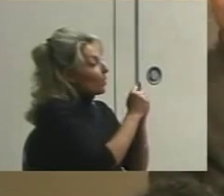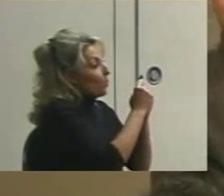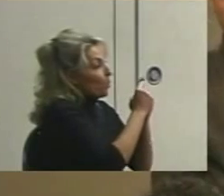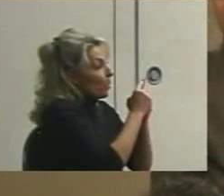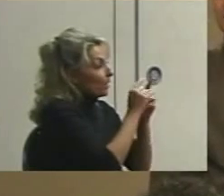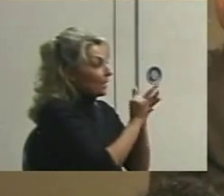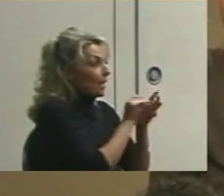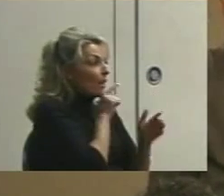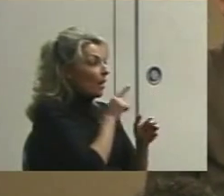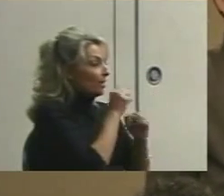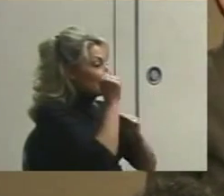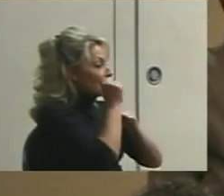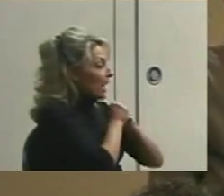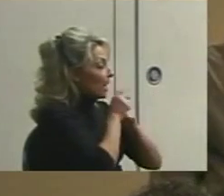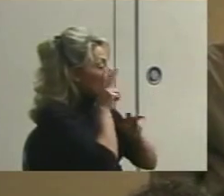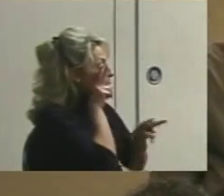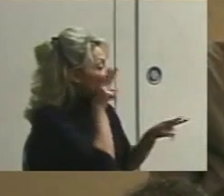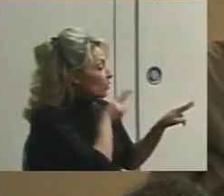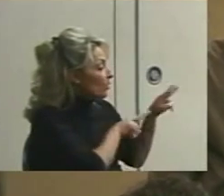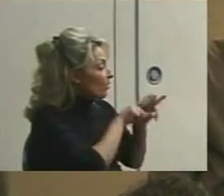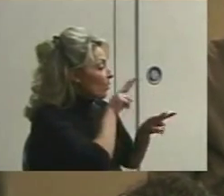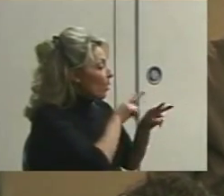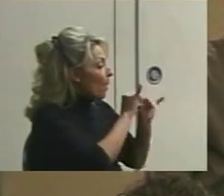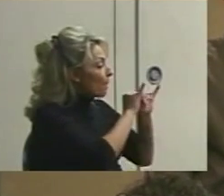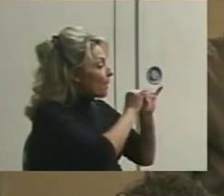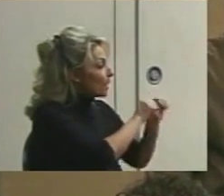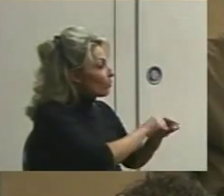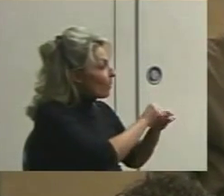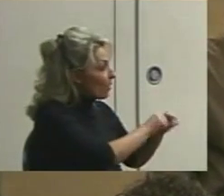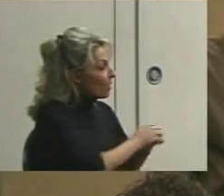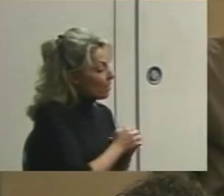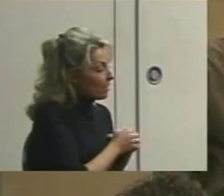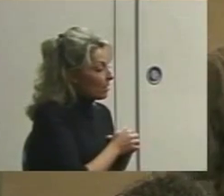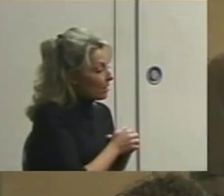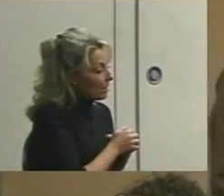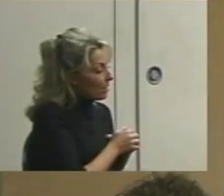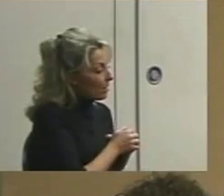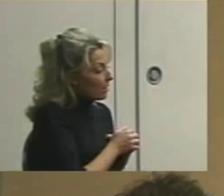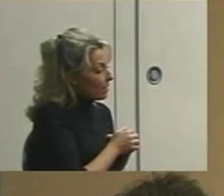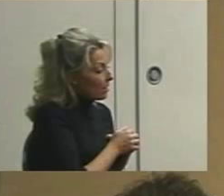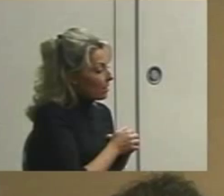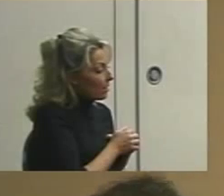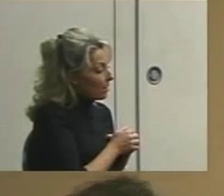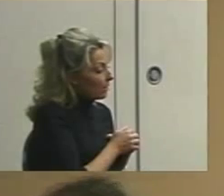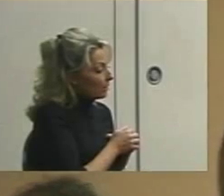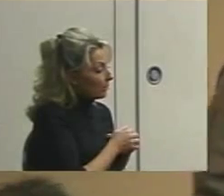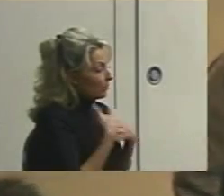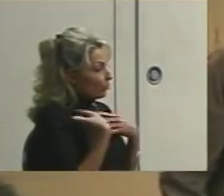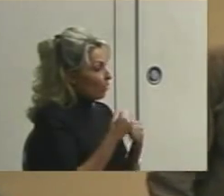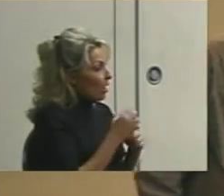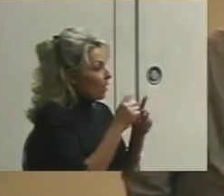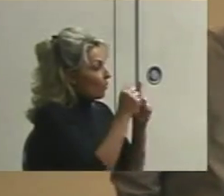concrete, observable, measurable, concrete.